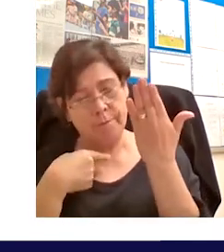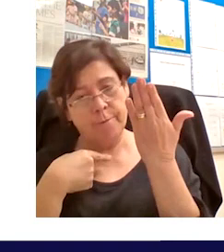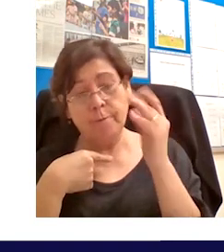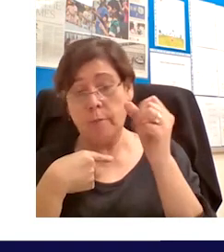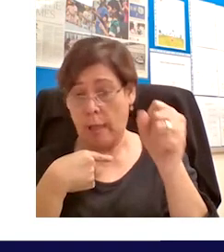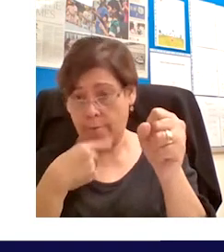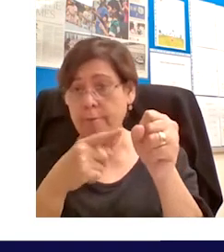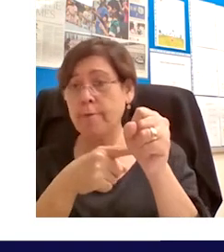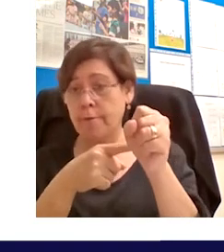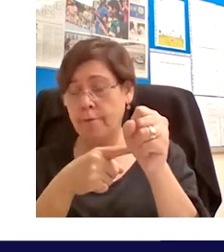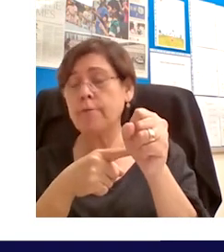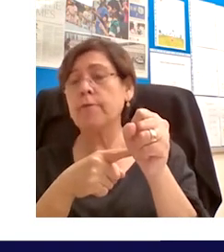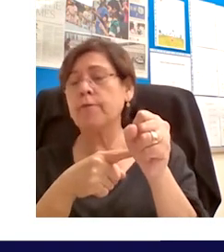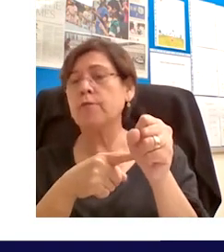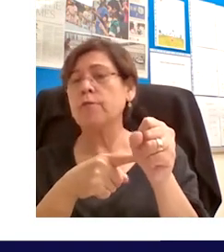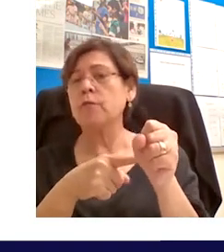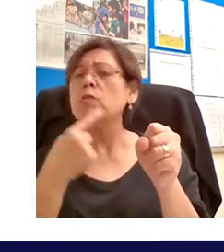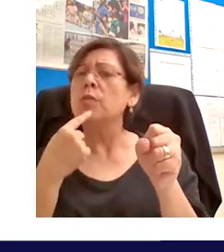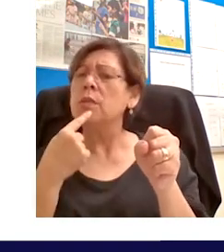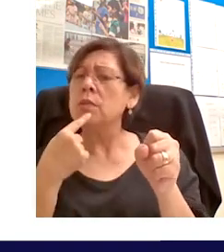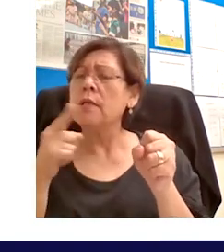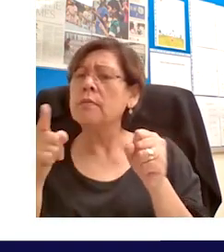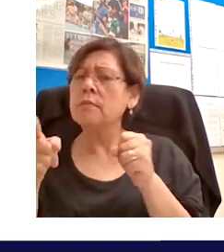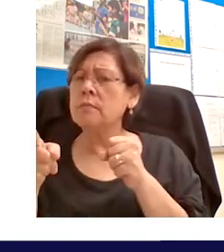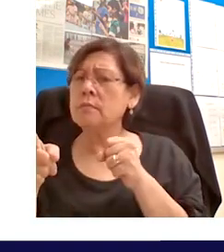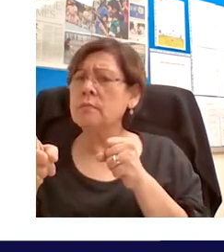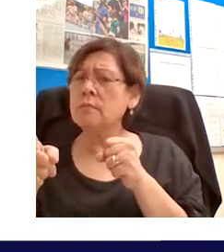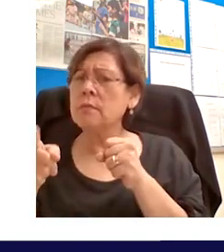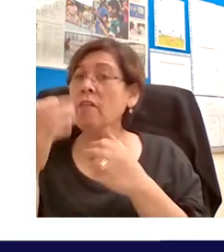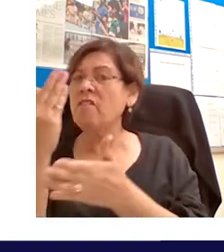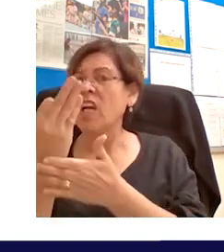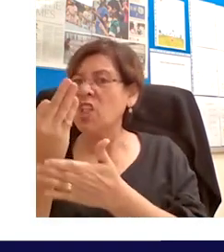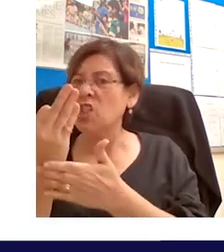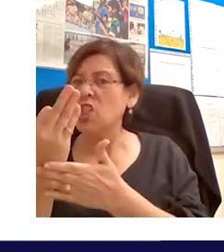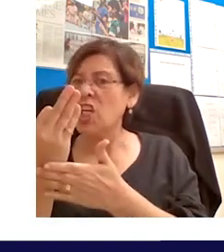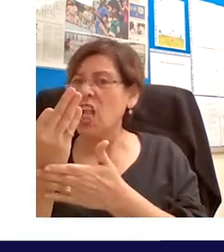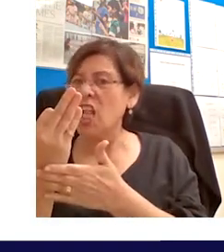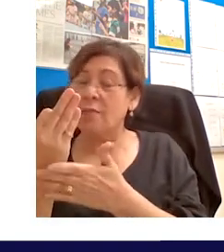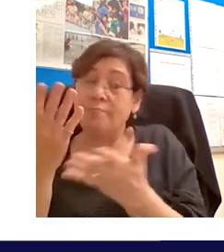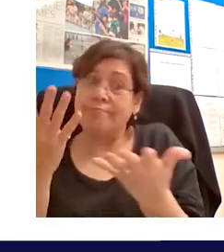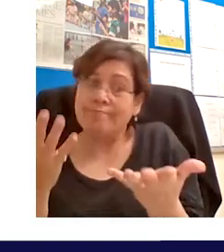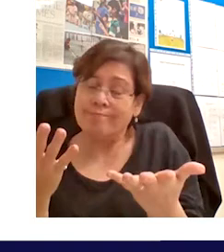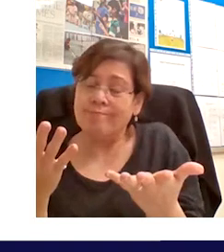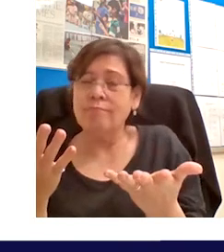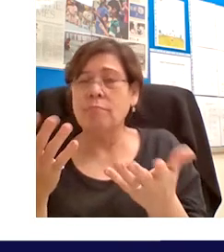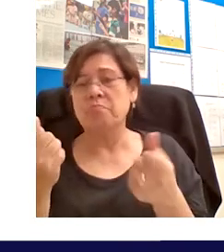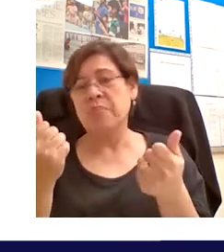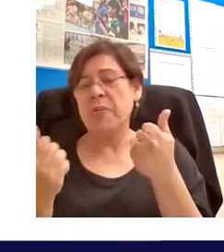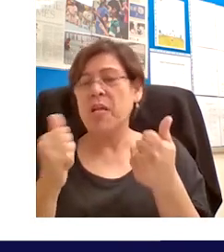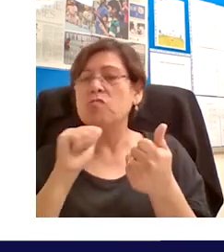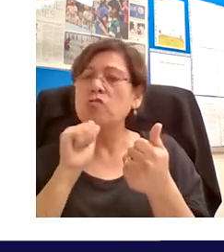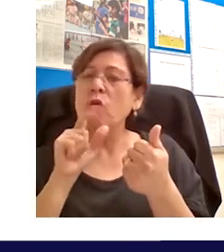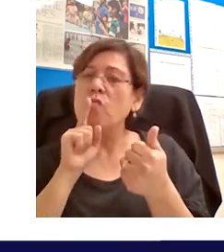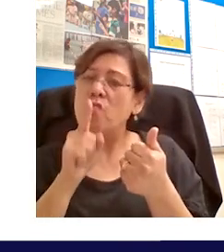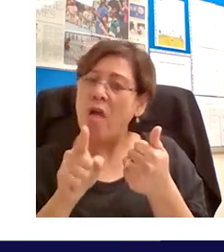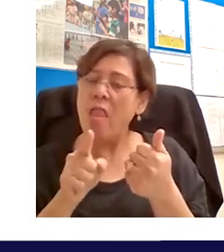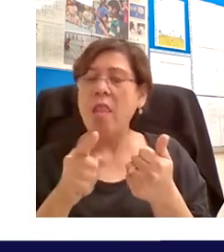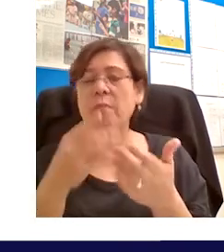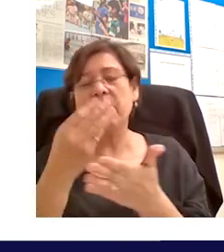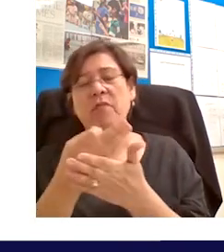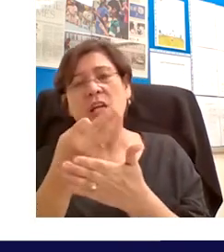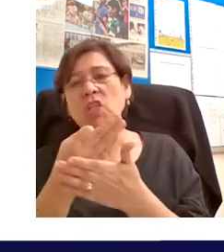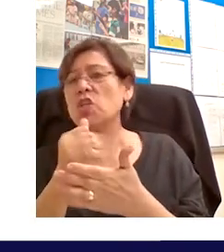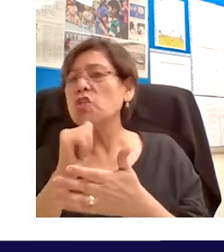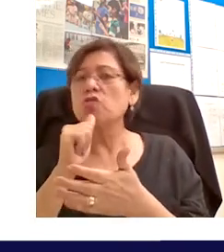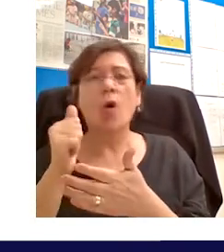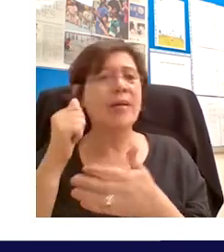of that uh but you also mentioned about the financial viability of you know expanding this and taking it outside of Oxford and outside